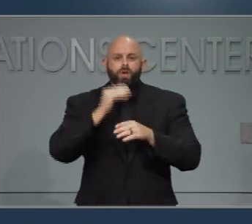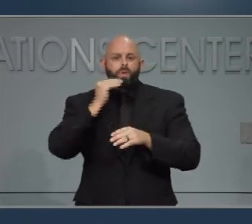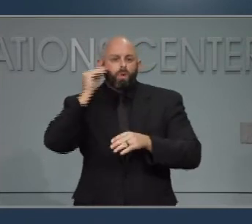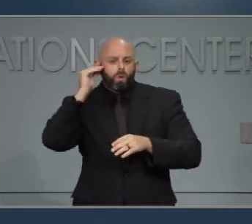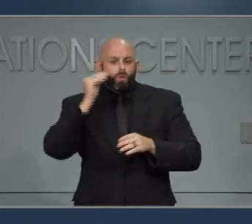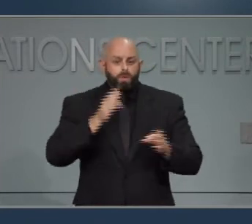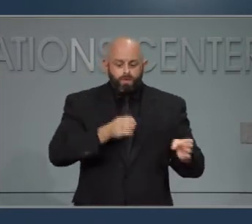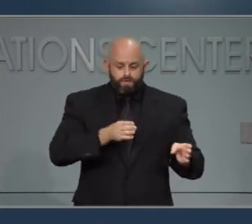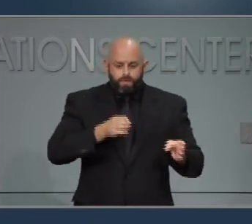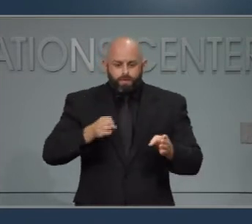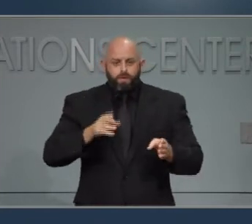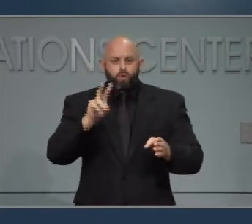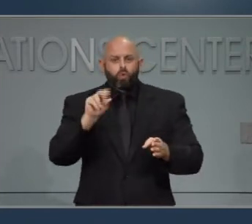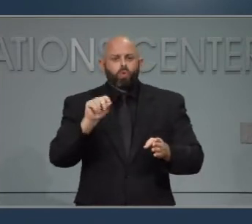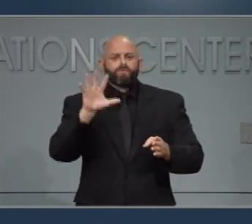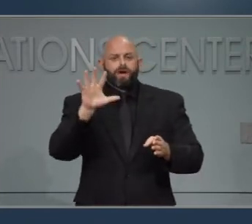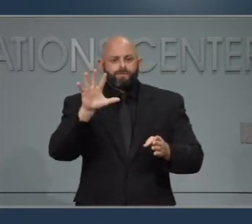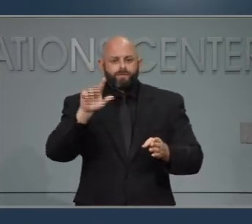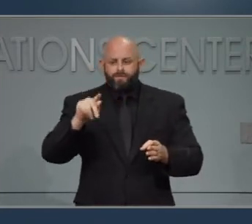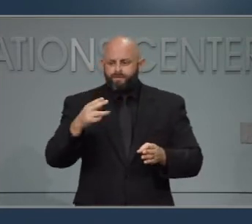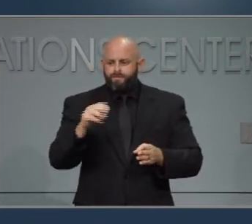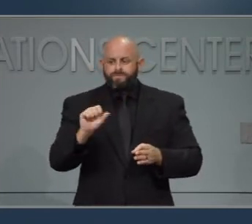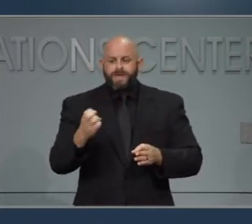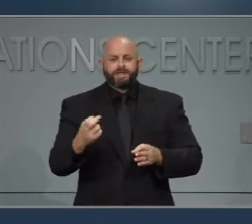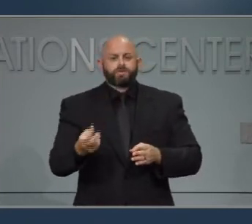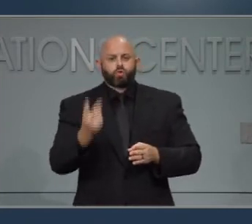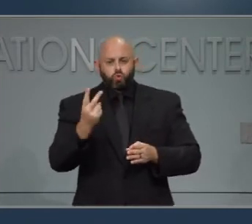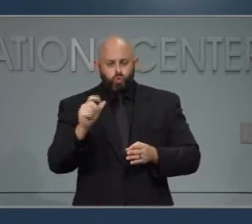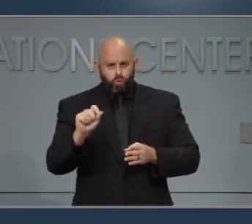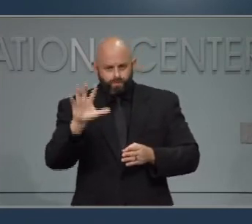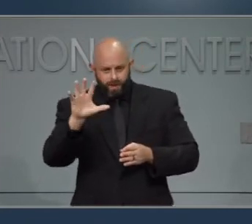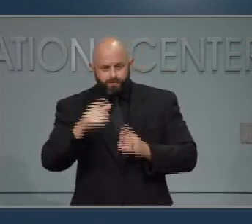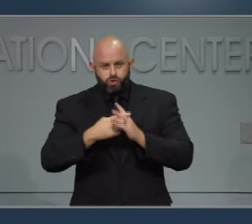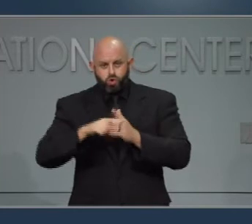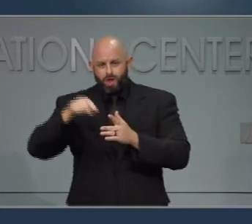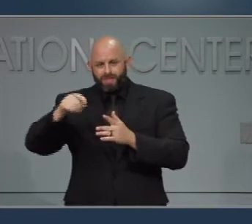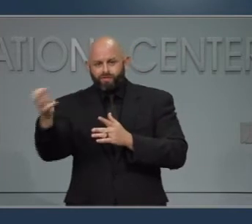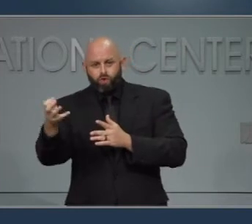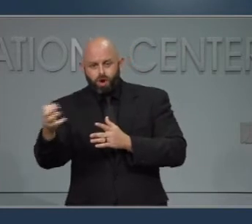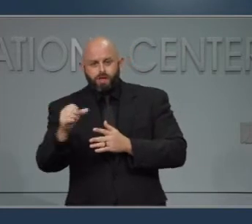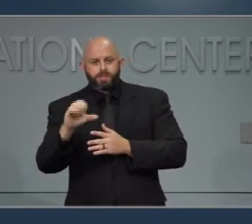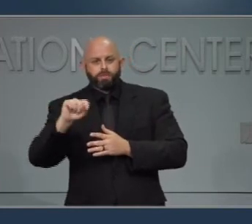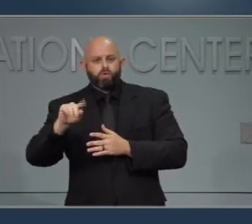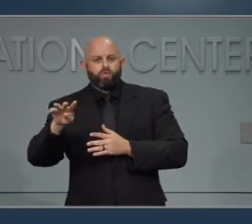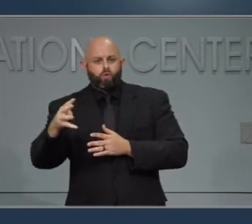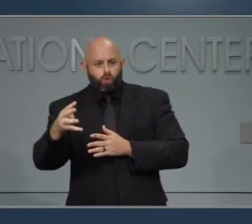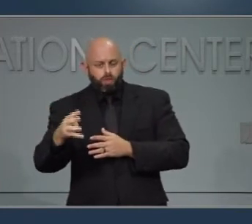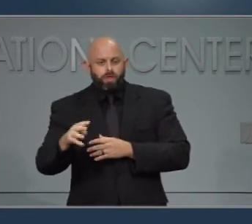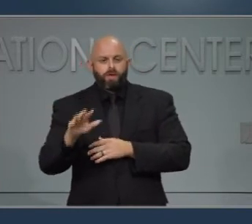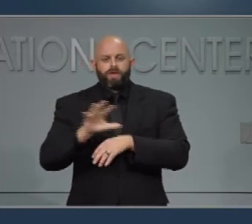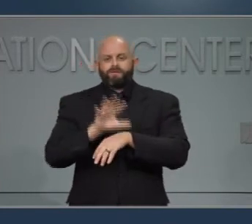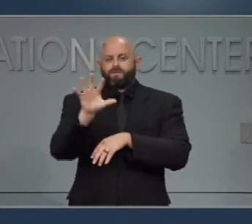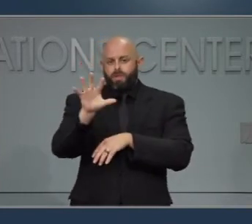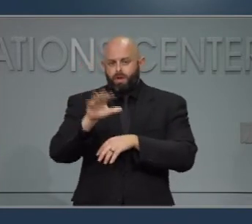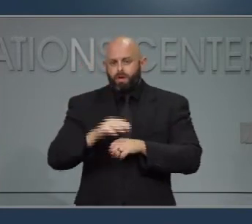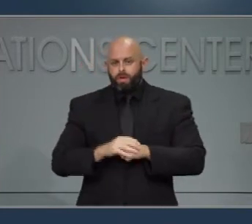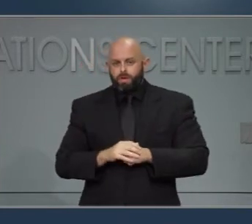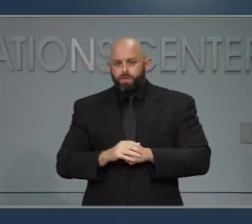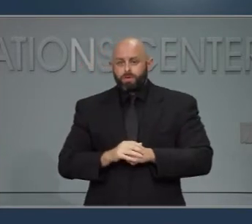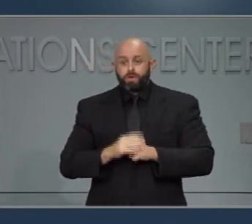.5 beginning this Friday, September the 4th at 5 p.m. Here's what will happen.